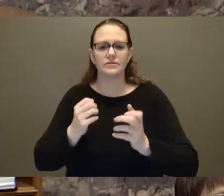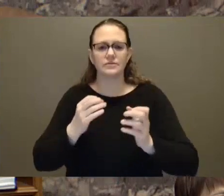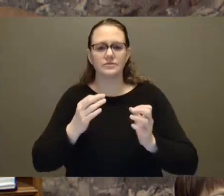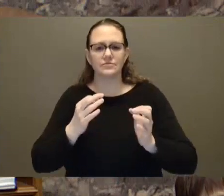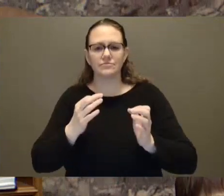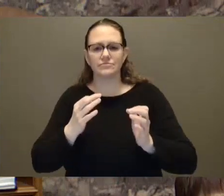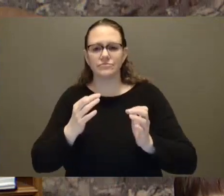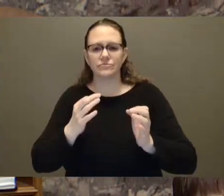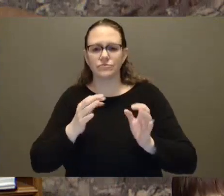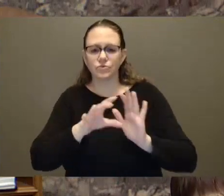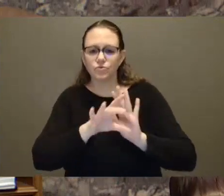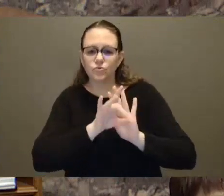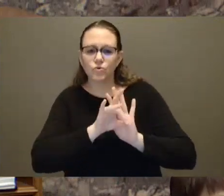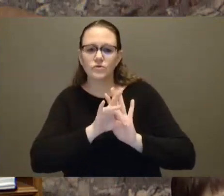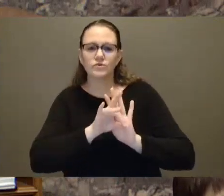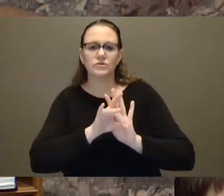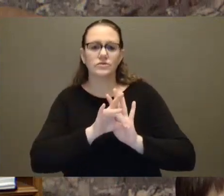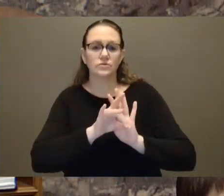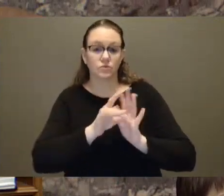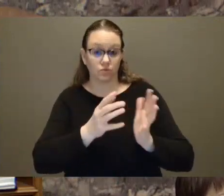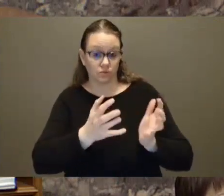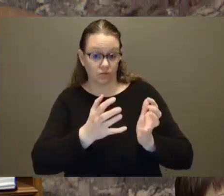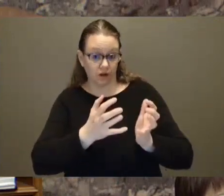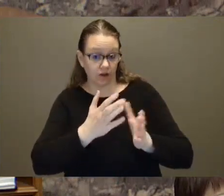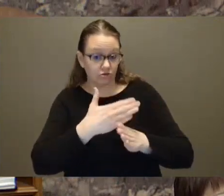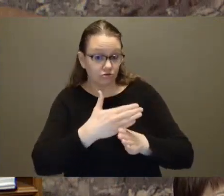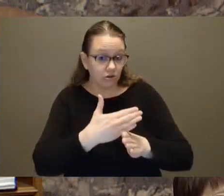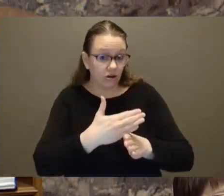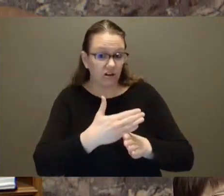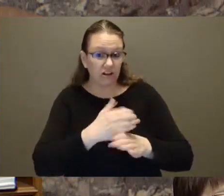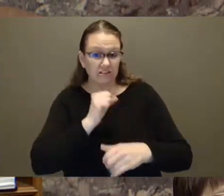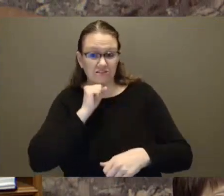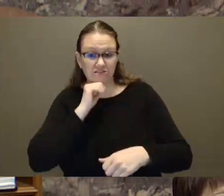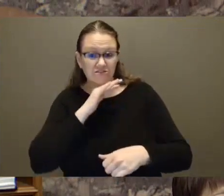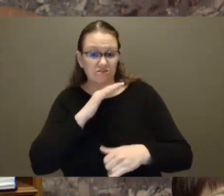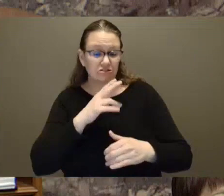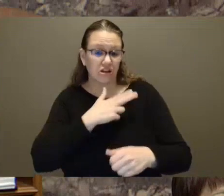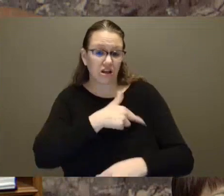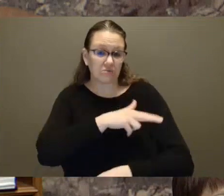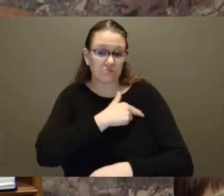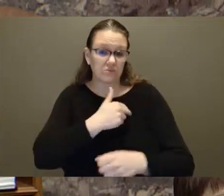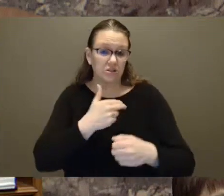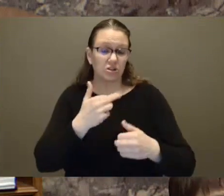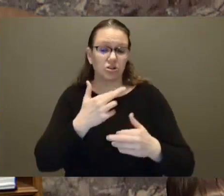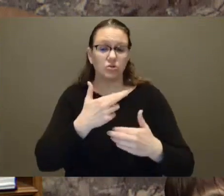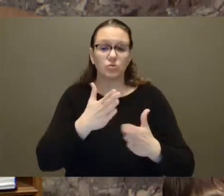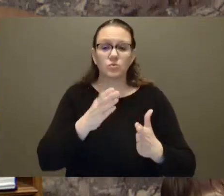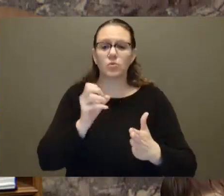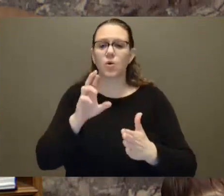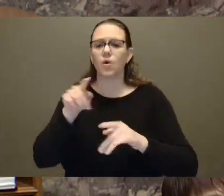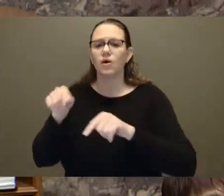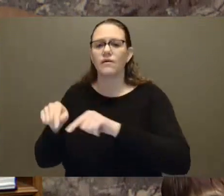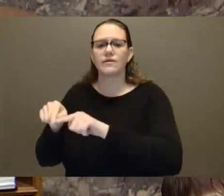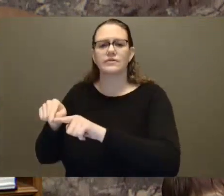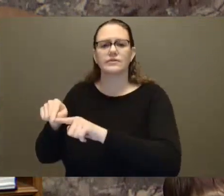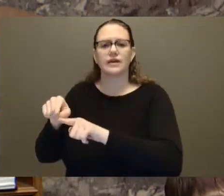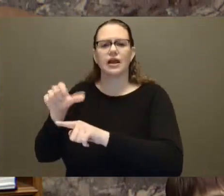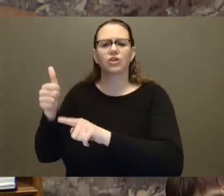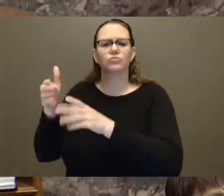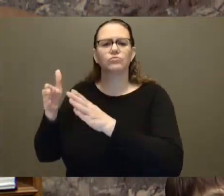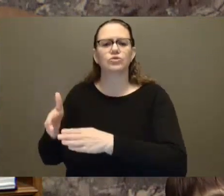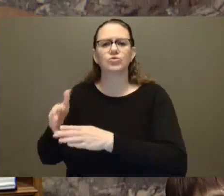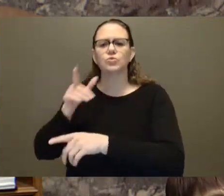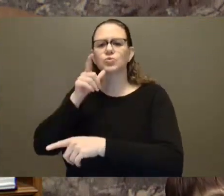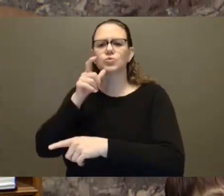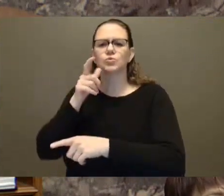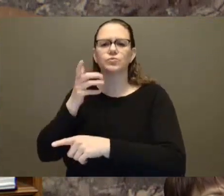fentanyl. Now, the Premier's permissive drug policies have normalized illicit drug use, letting